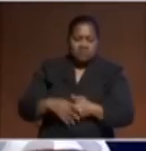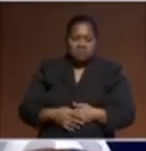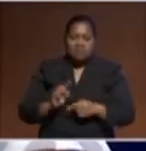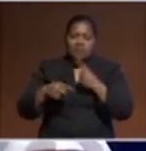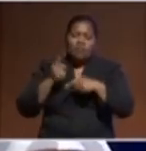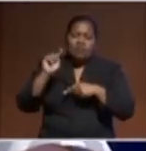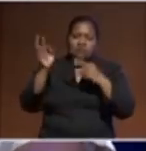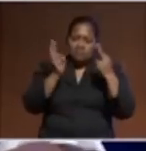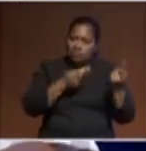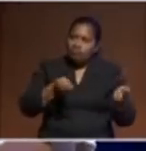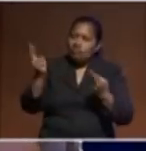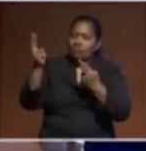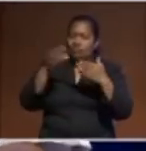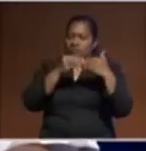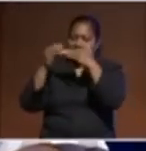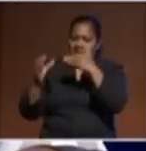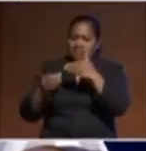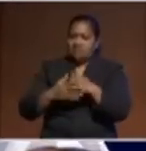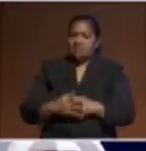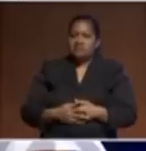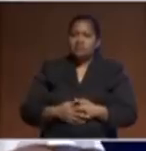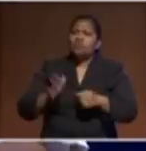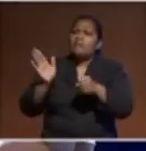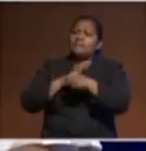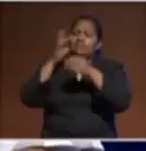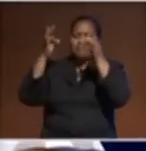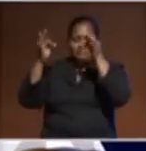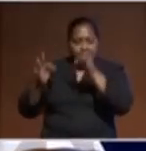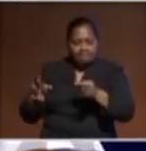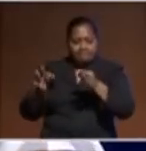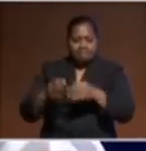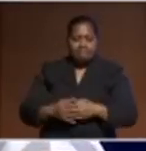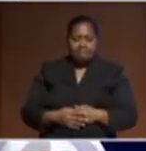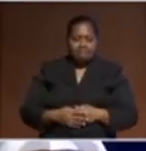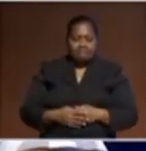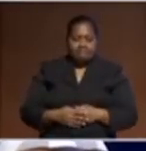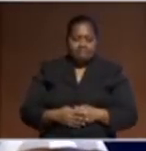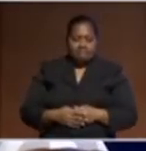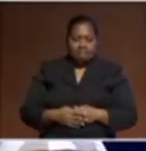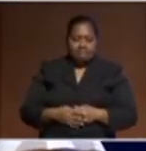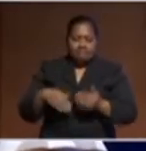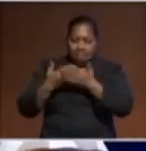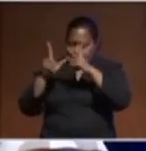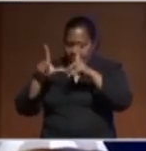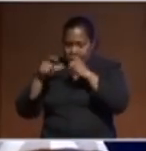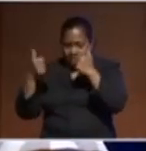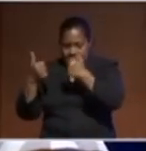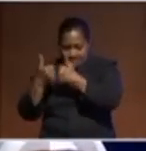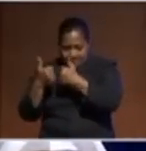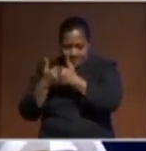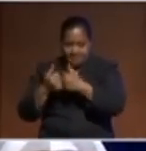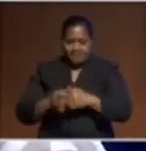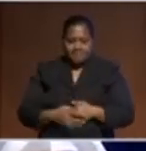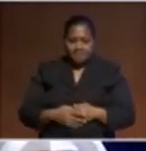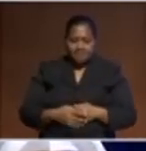leaders to make decisions on tomorrow at the forum leaders retreat. And it's going to deal with